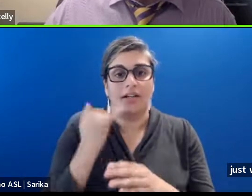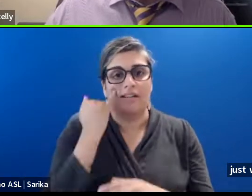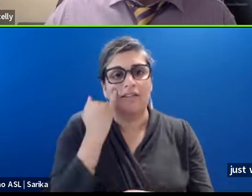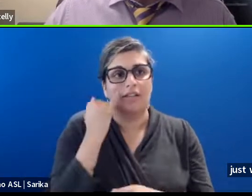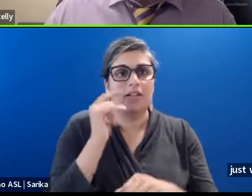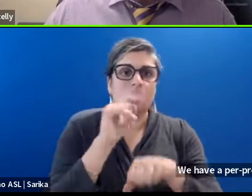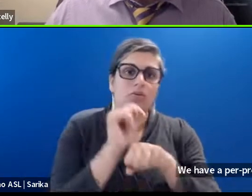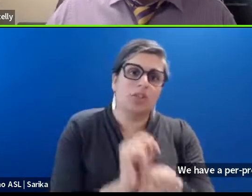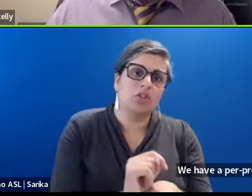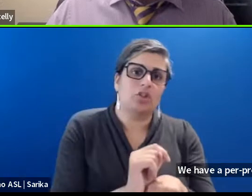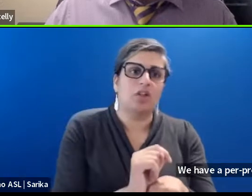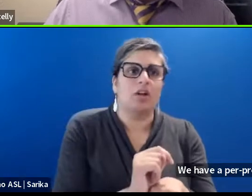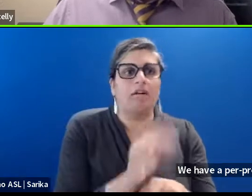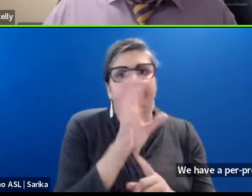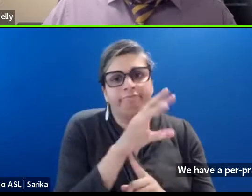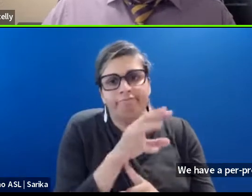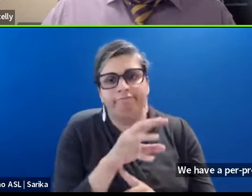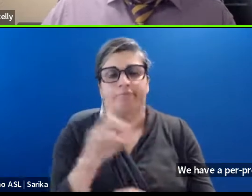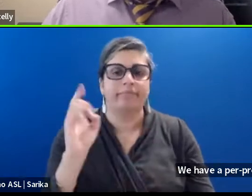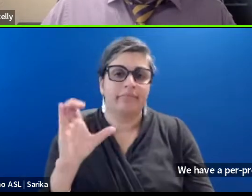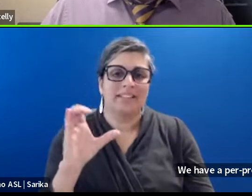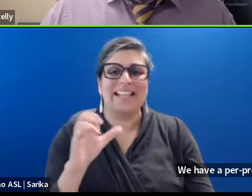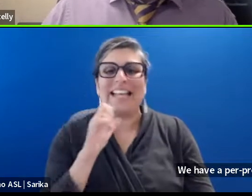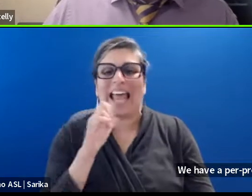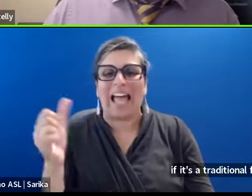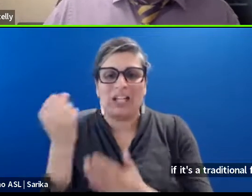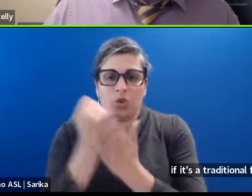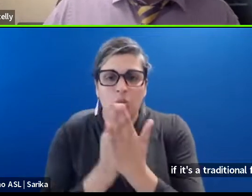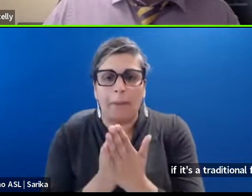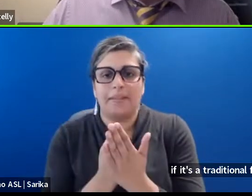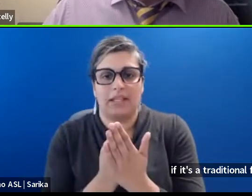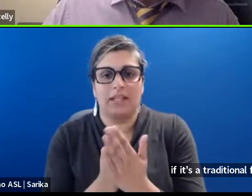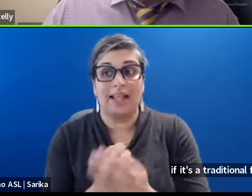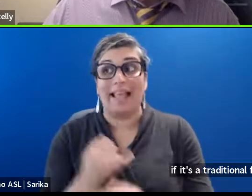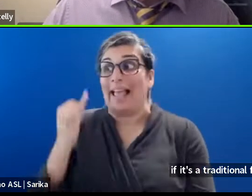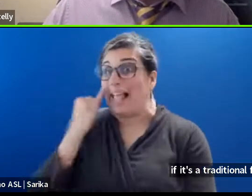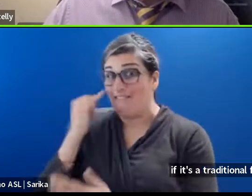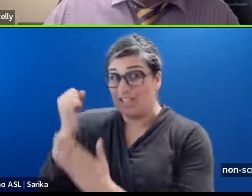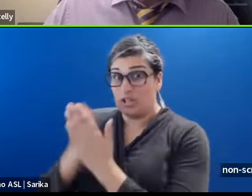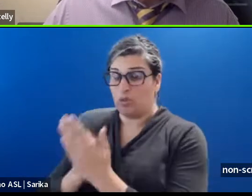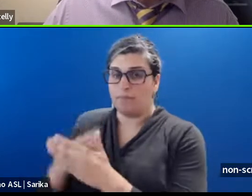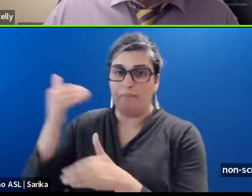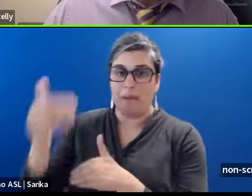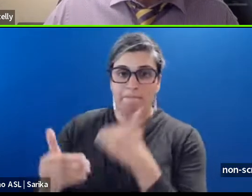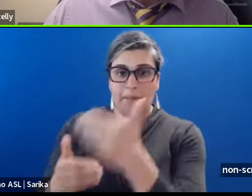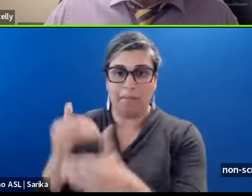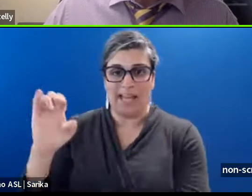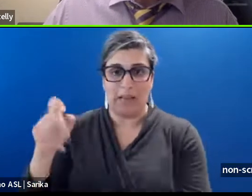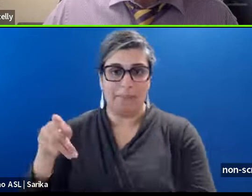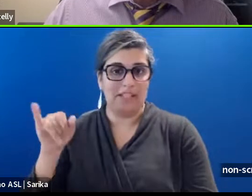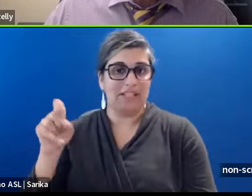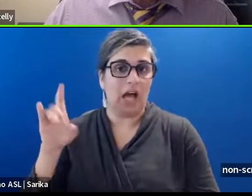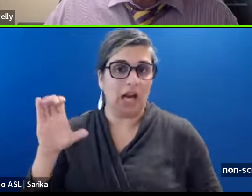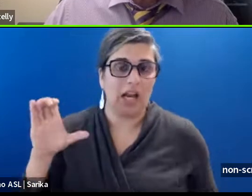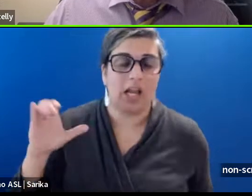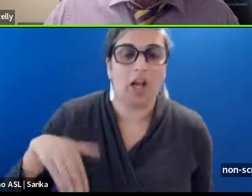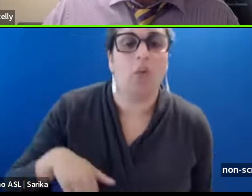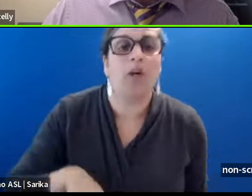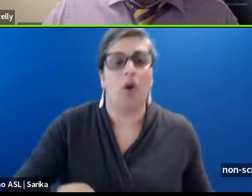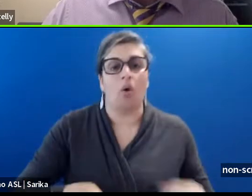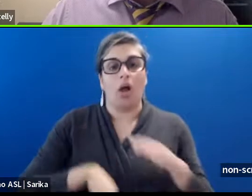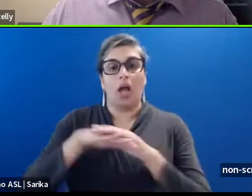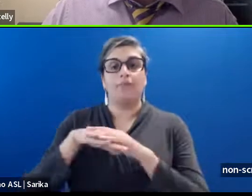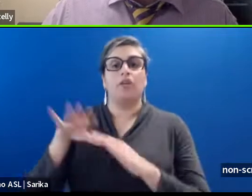Documentary. Or non scripted. Uh. Series. If it's a scripted. Episodic. We go up to 25 million. Per season.